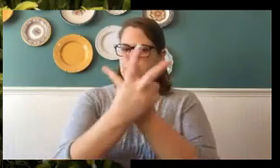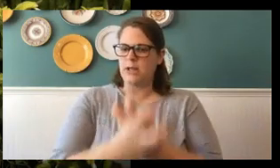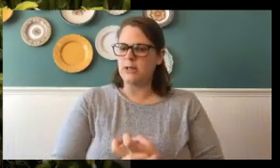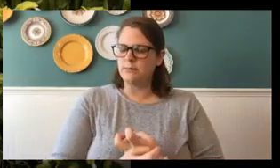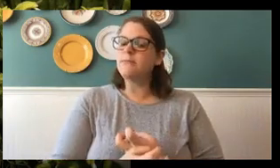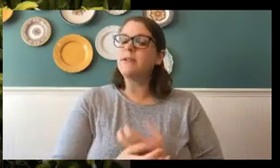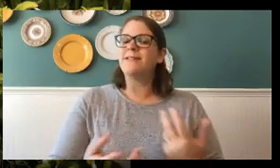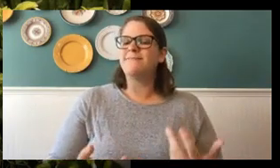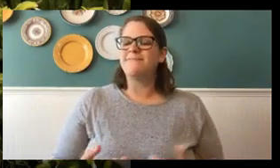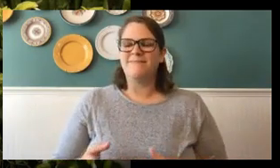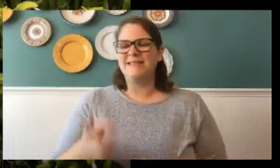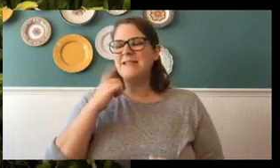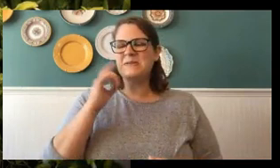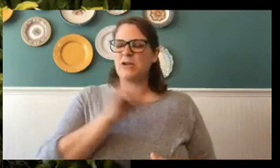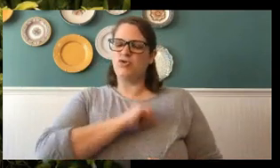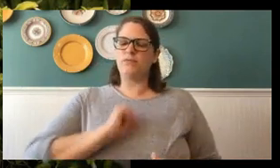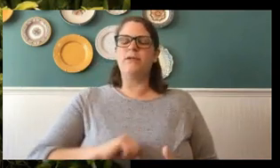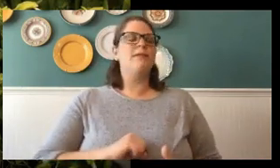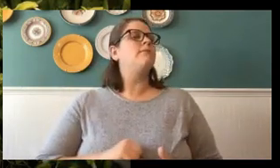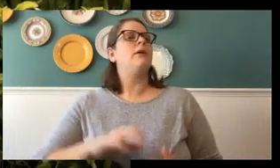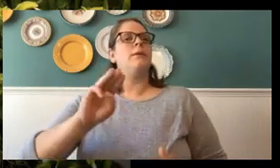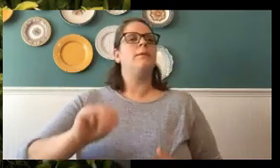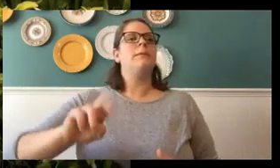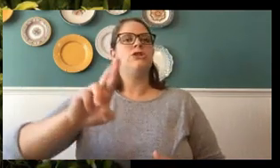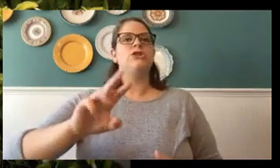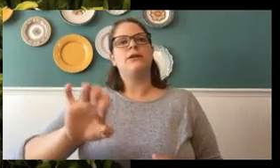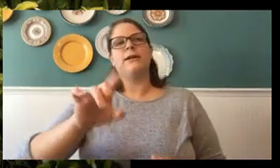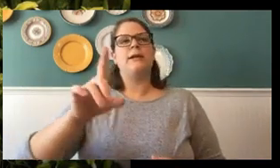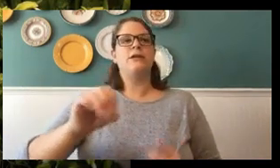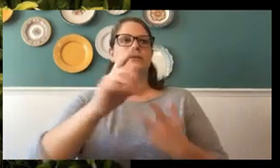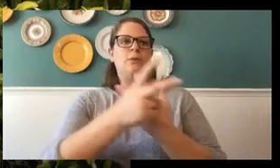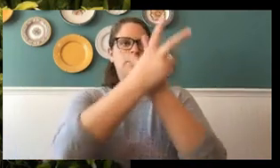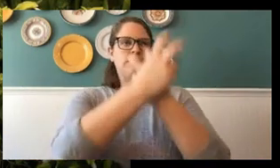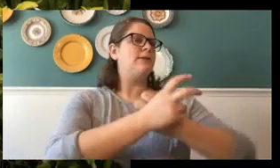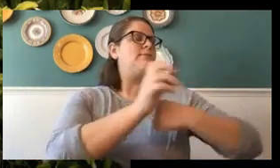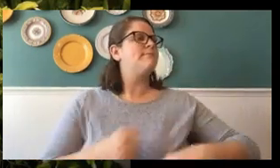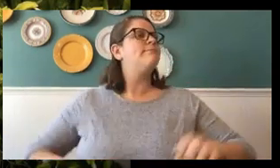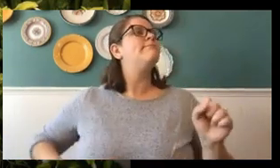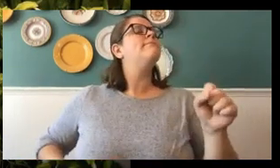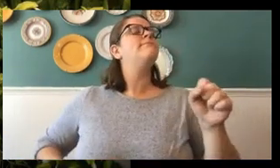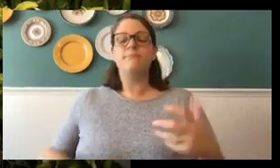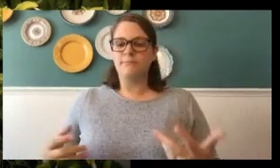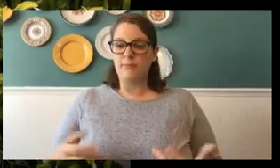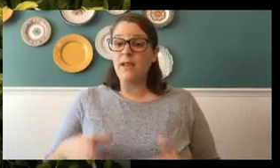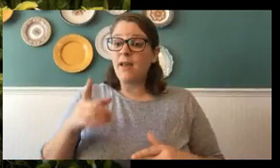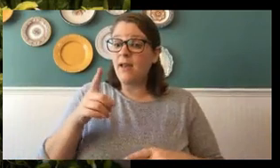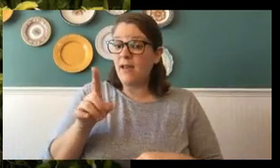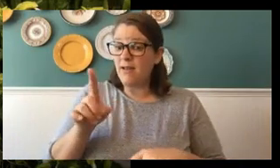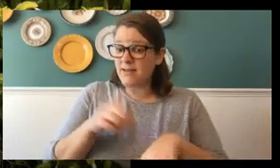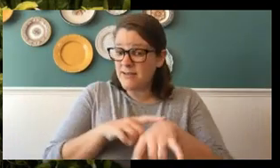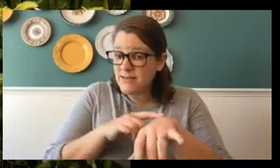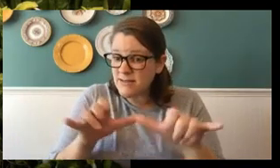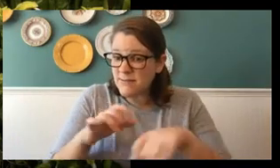Da-da-da! Basically means this. As a caterpillar grows, watch Miss Sedna get 10 years younger.